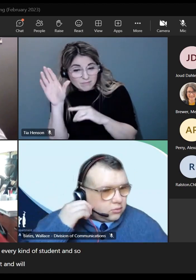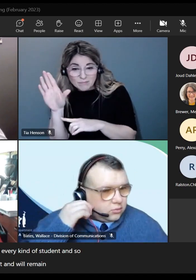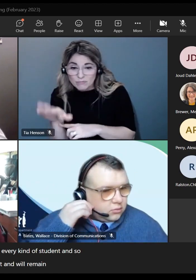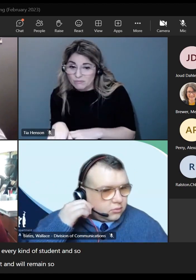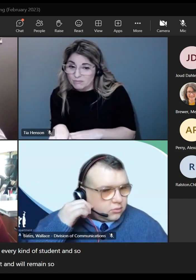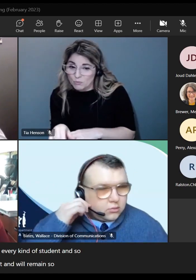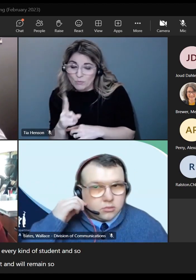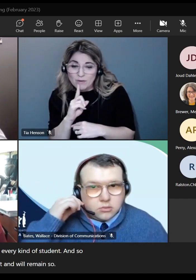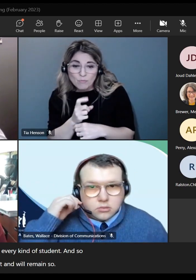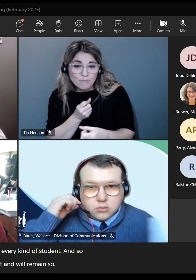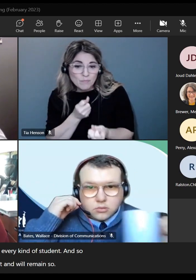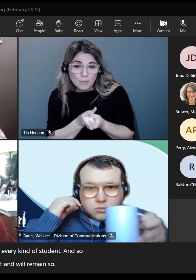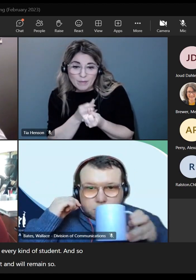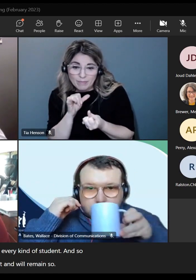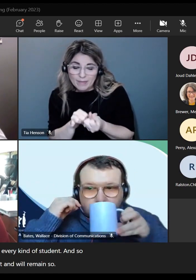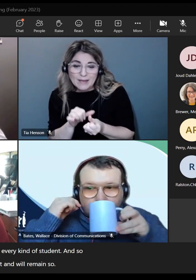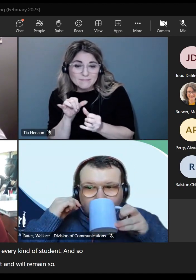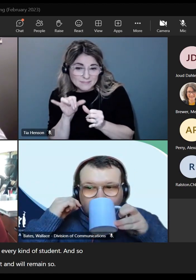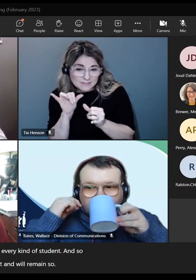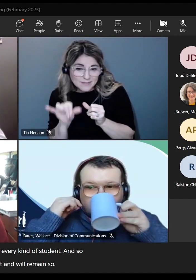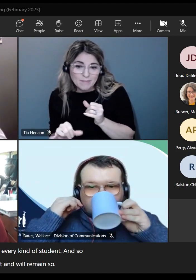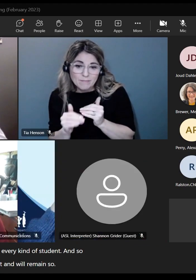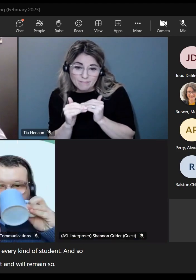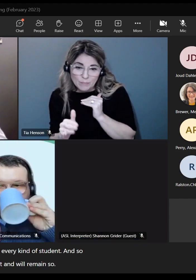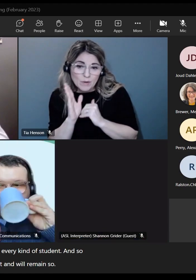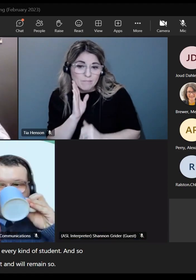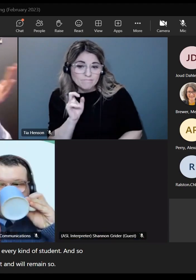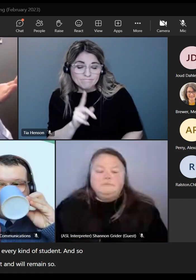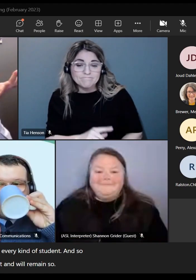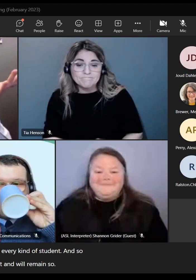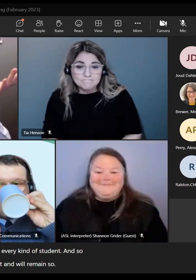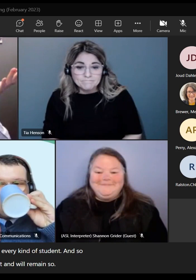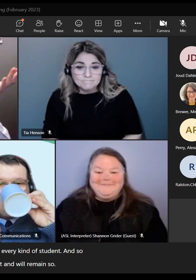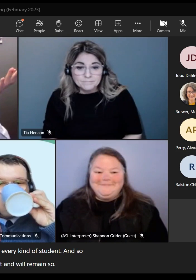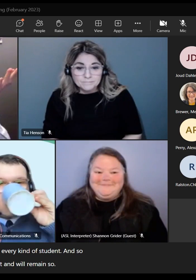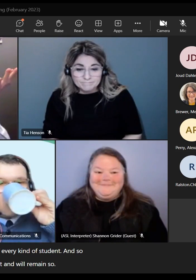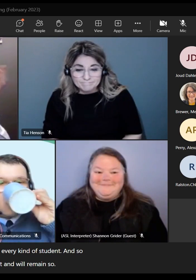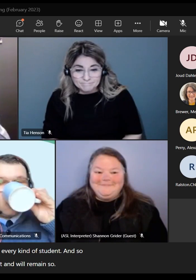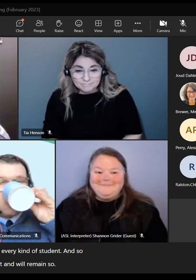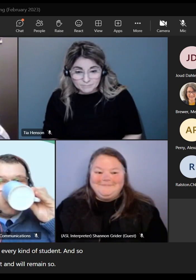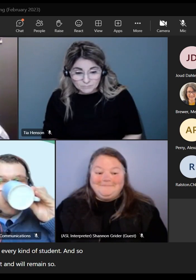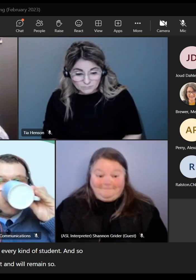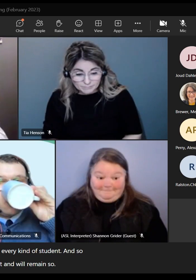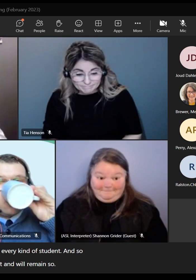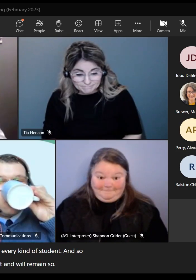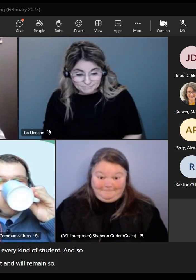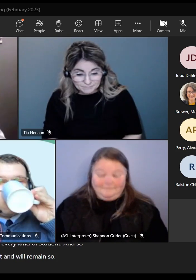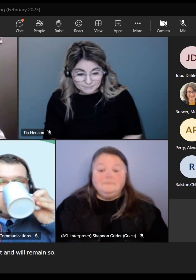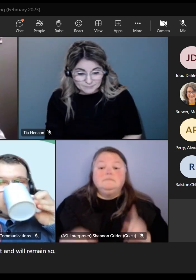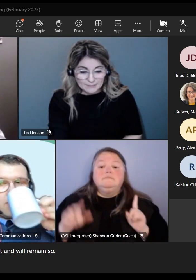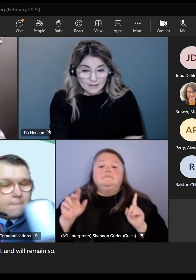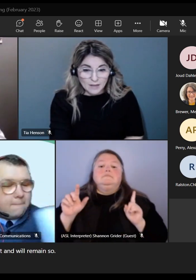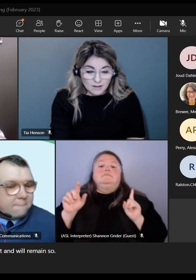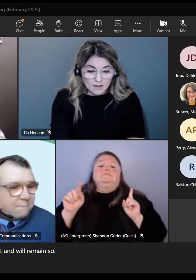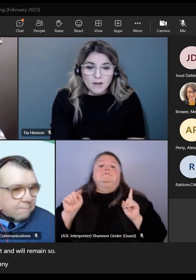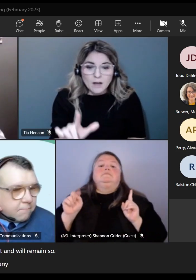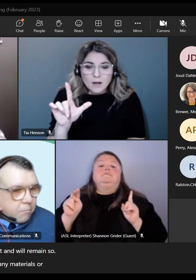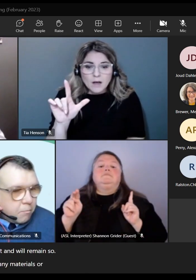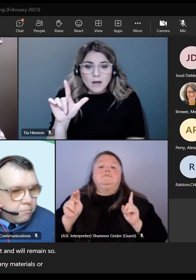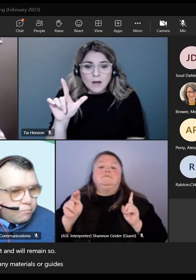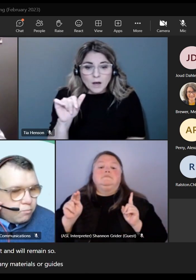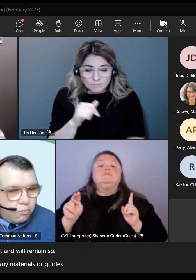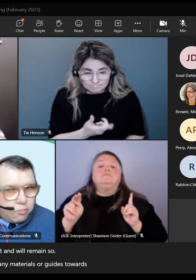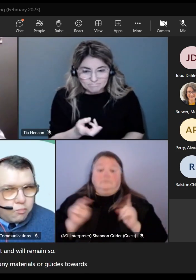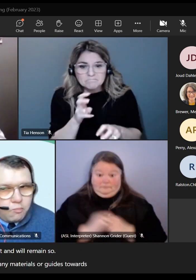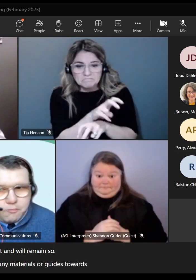remain so and then luke i saw are there any materials